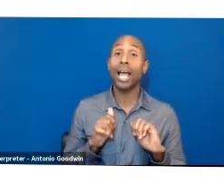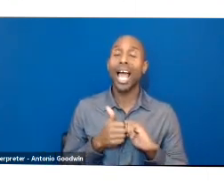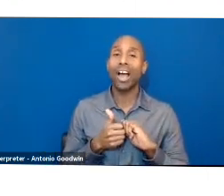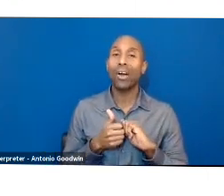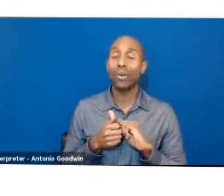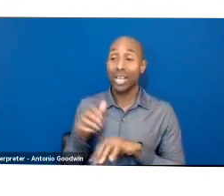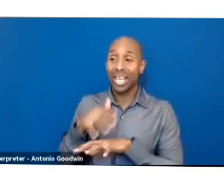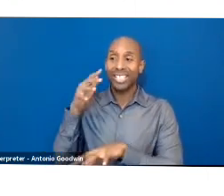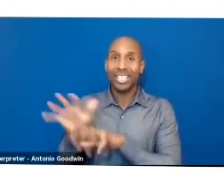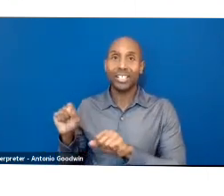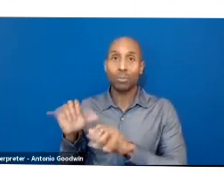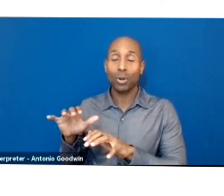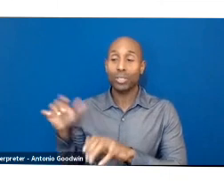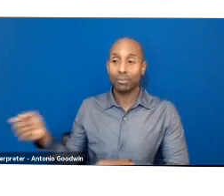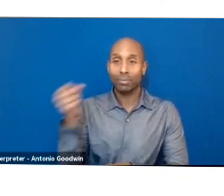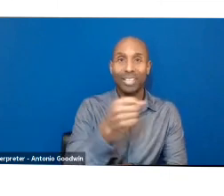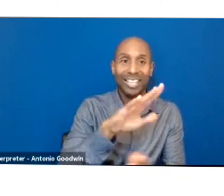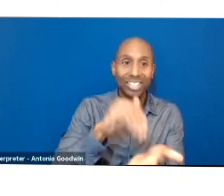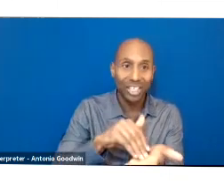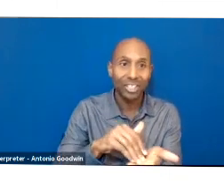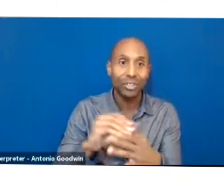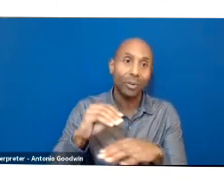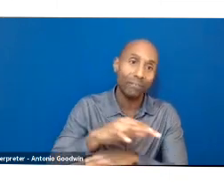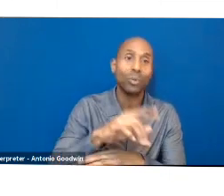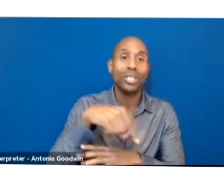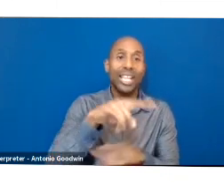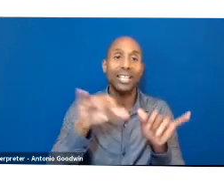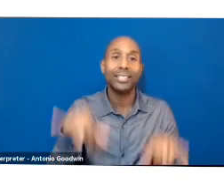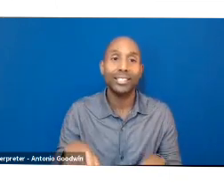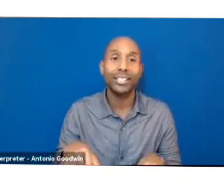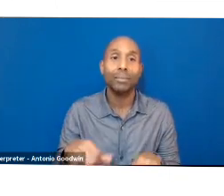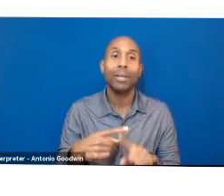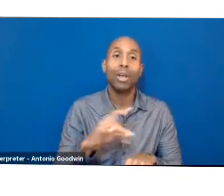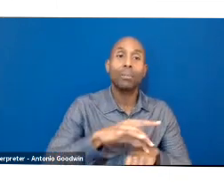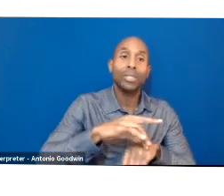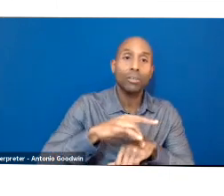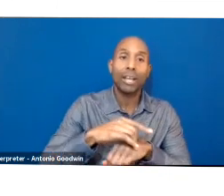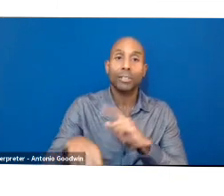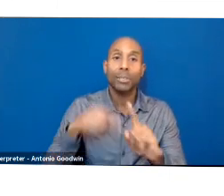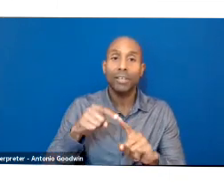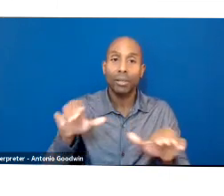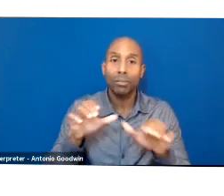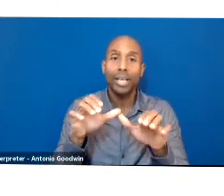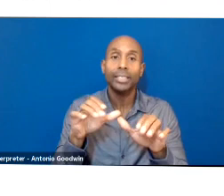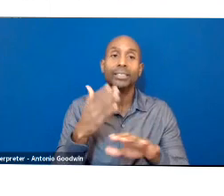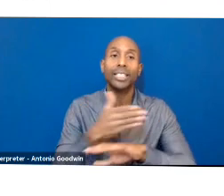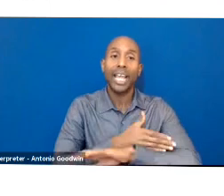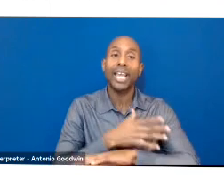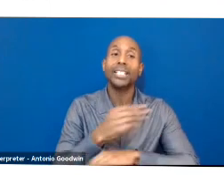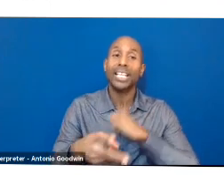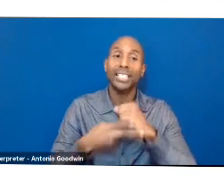enhance and preserve ecological bioregions. This results at this point in climate change mitigation,